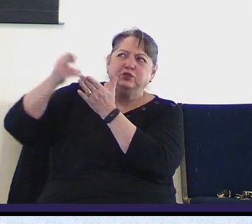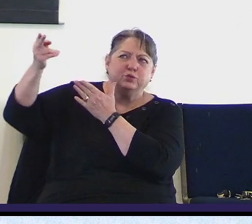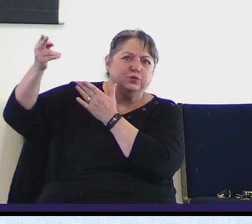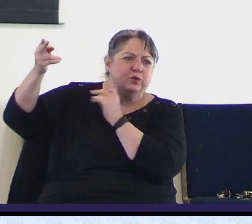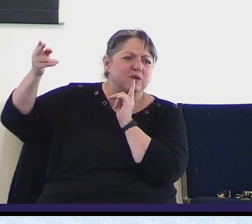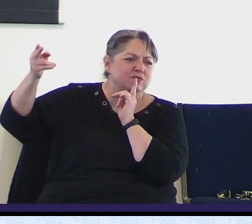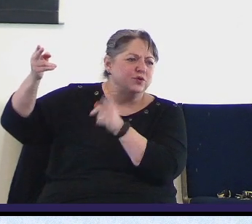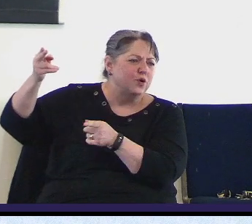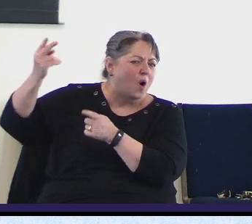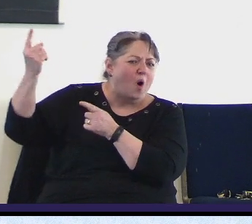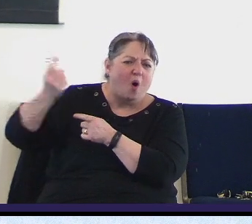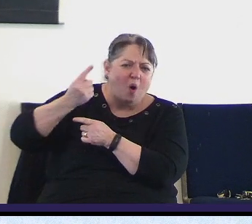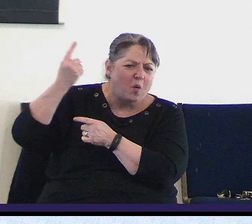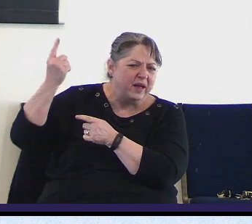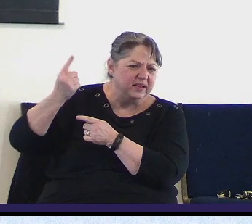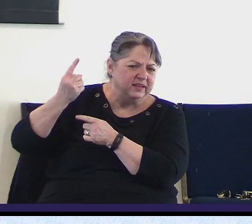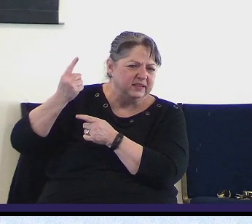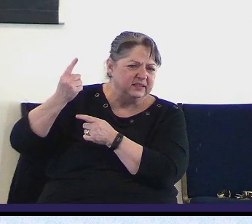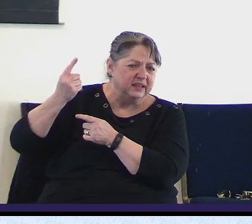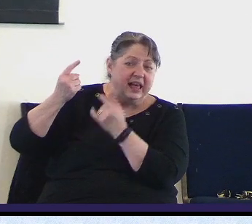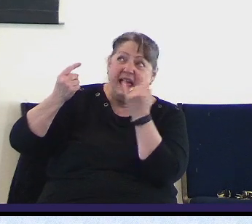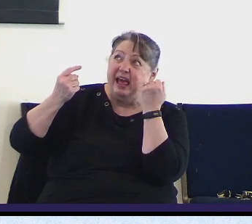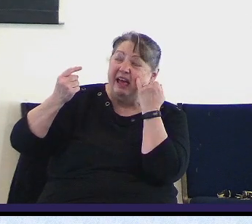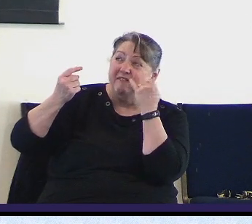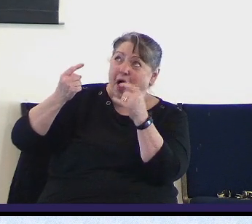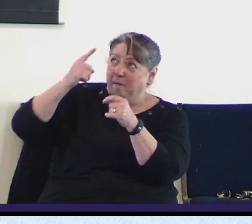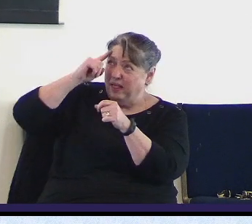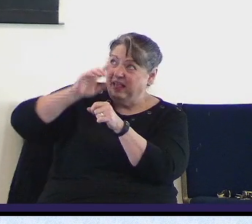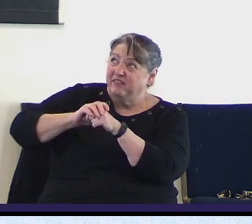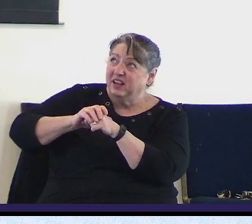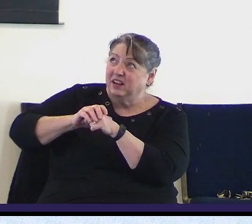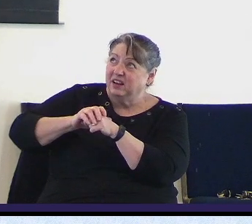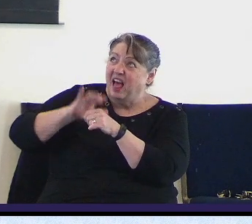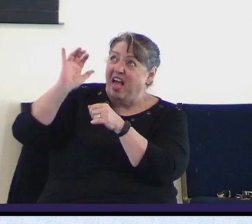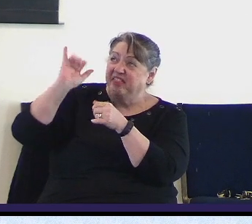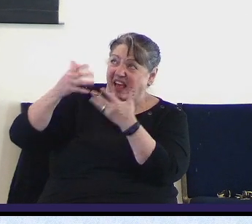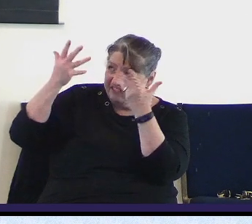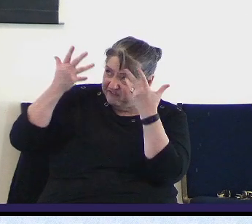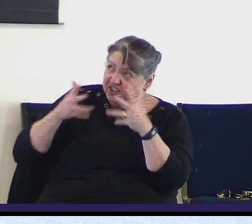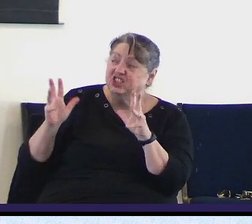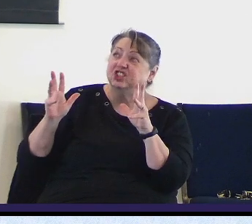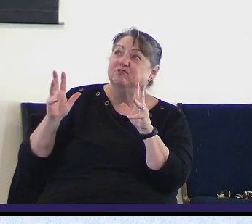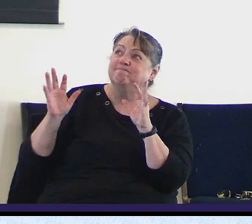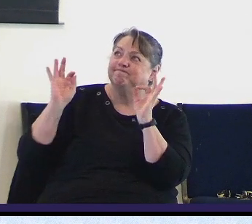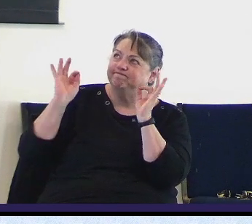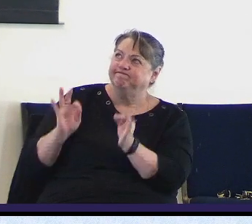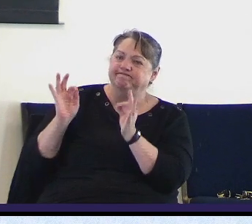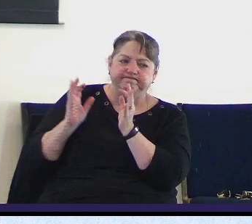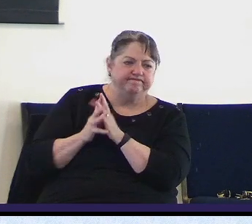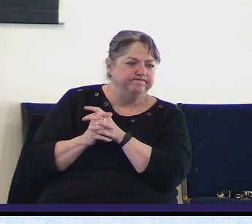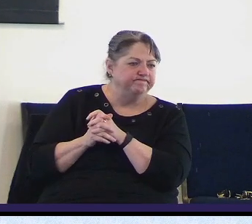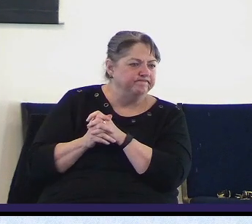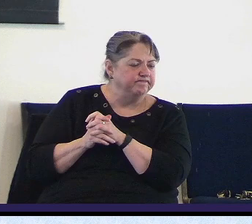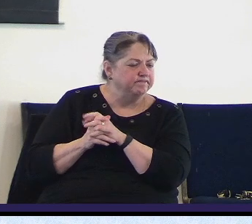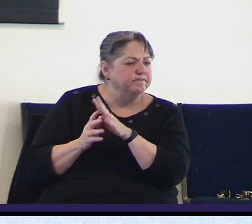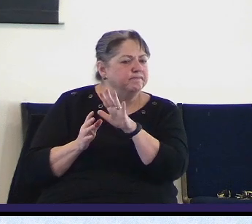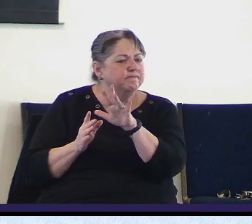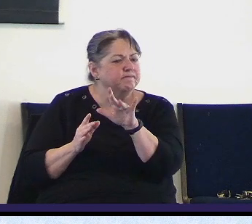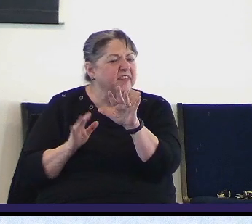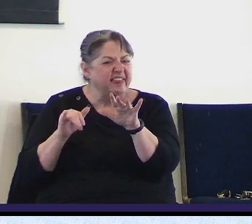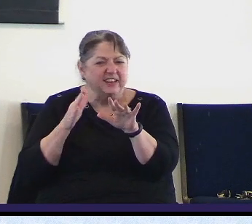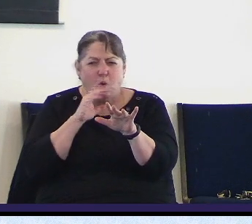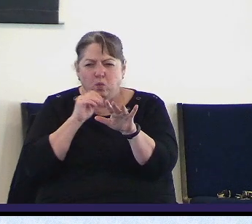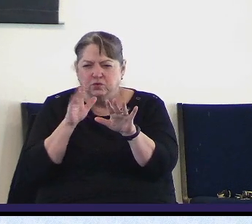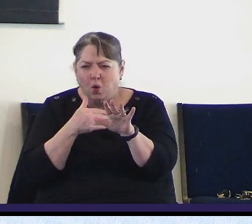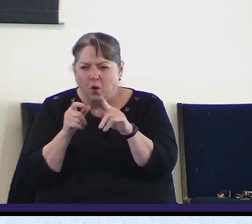said it I believe it that settles it that's an old hymn yes and so let me